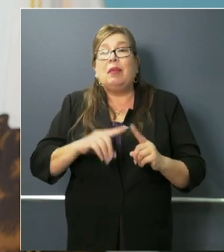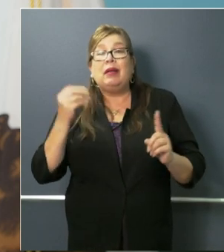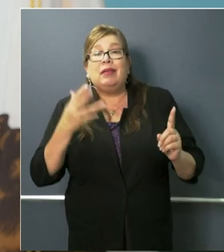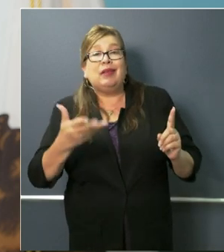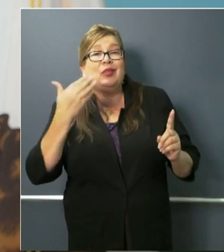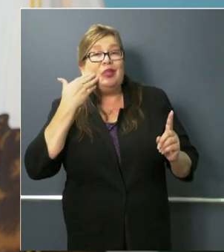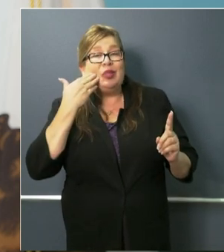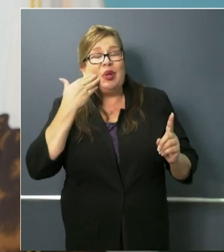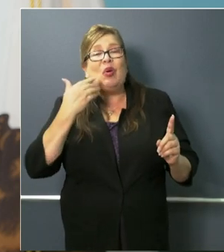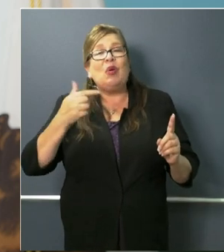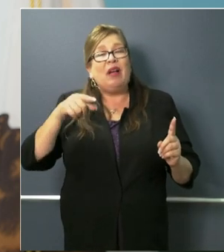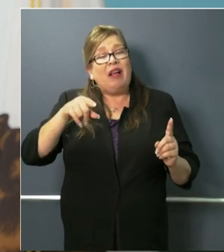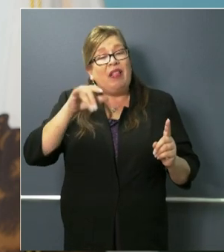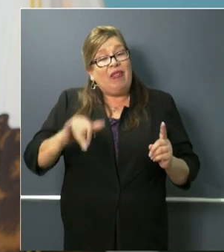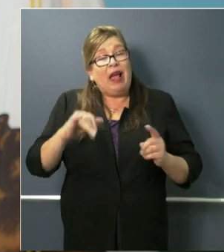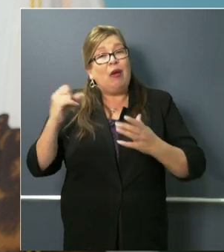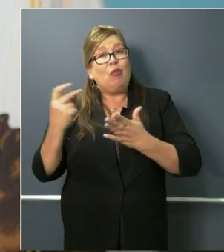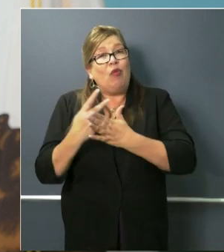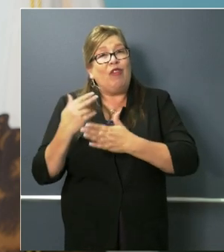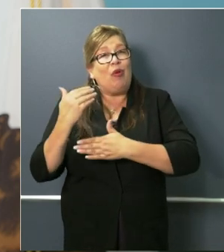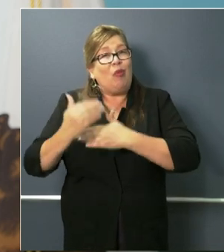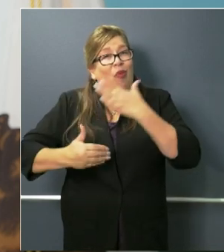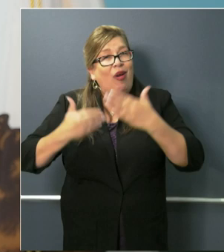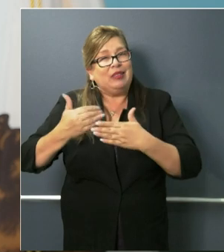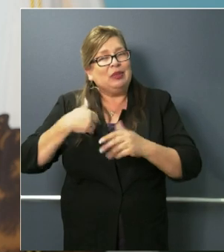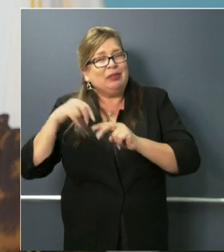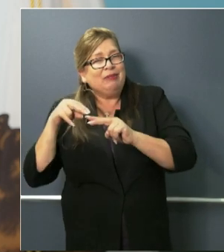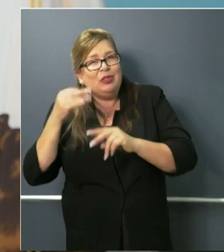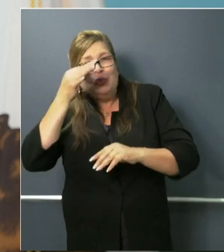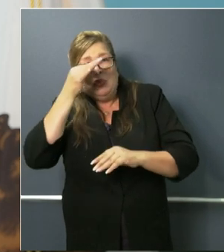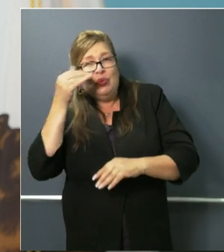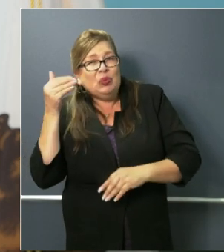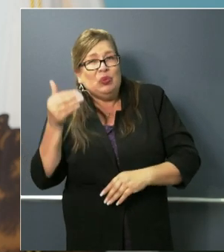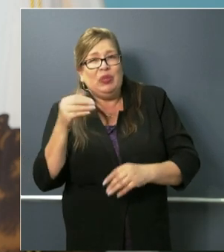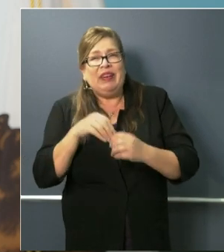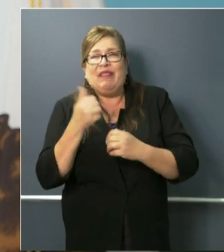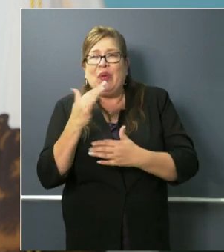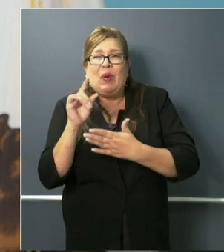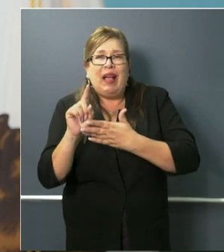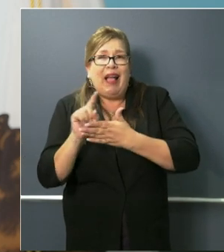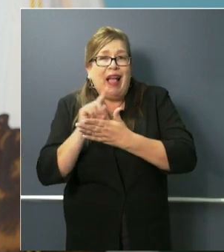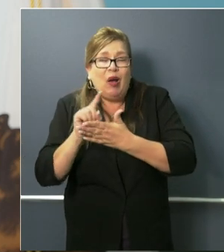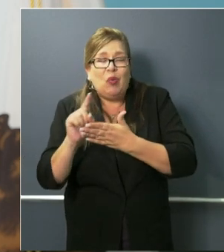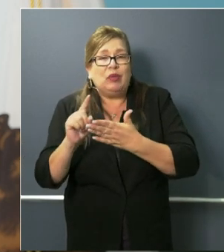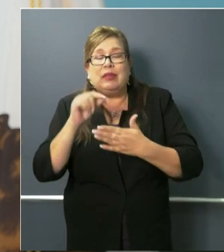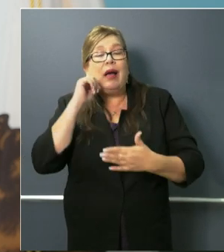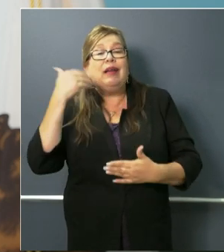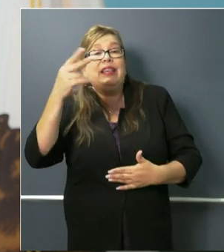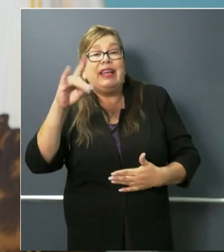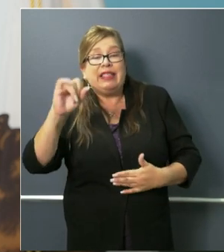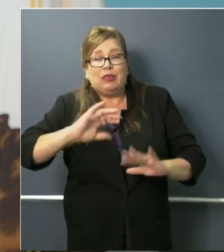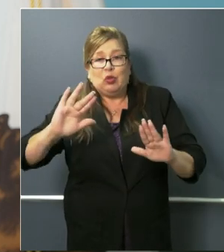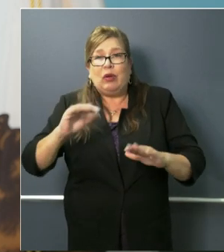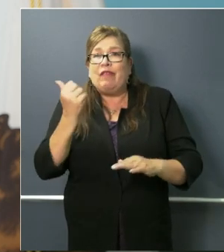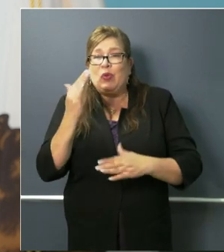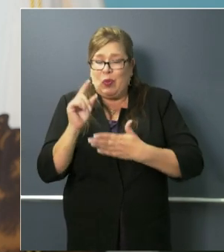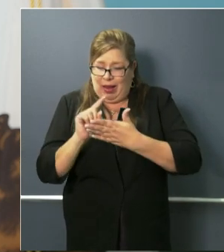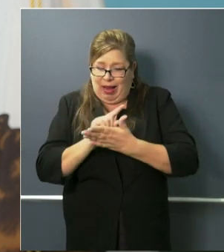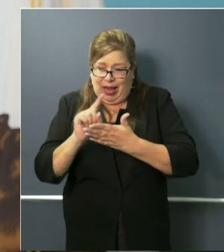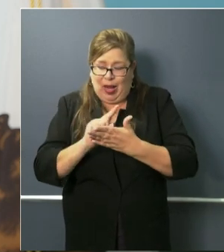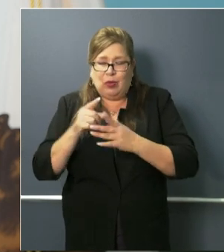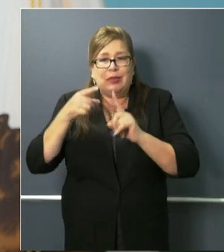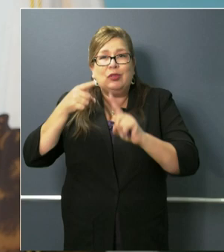formally announce the approval but it's literally forthcoming and that means within hours not just days as it relates the serum test